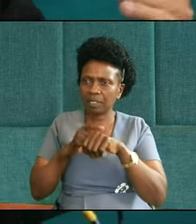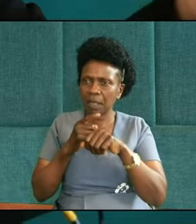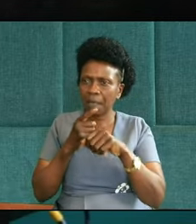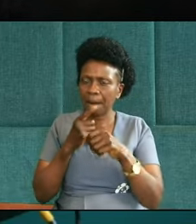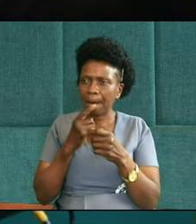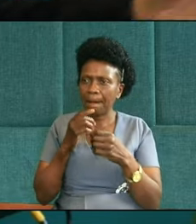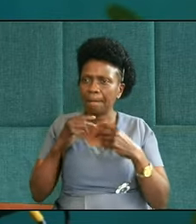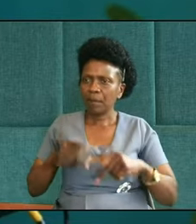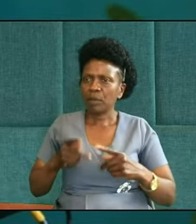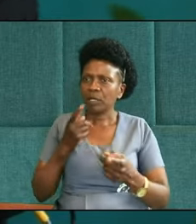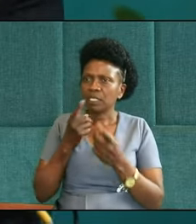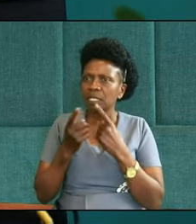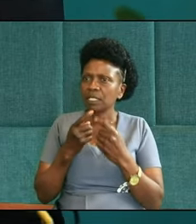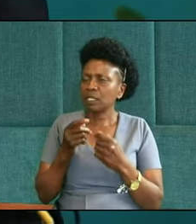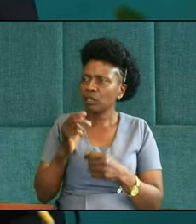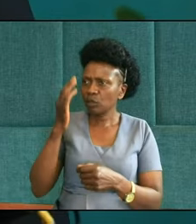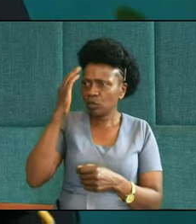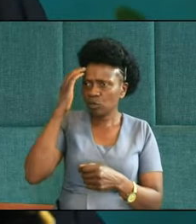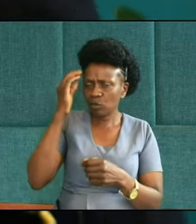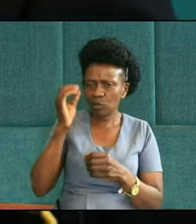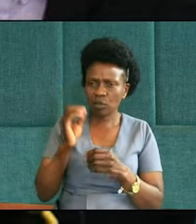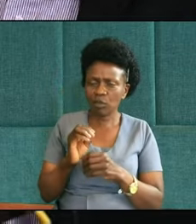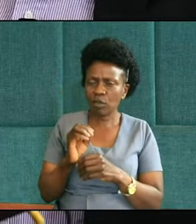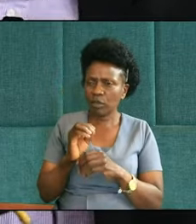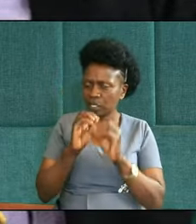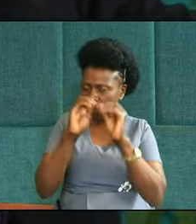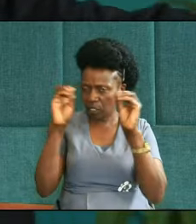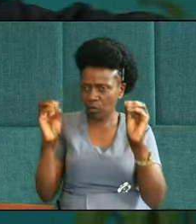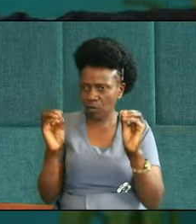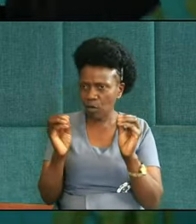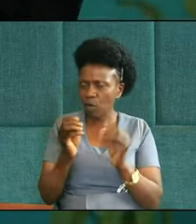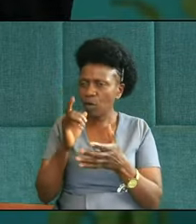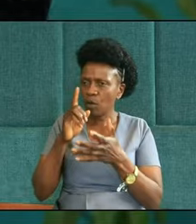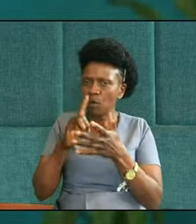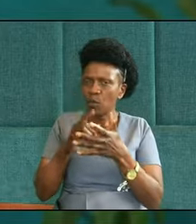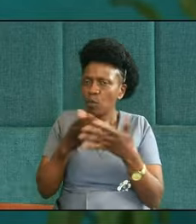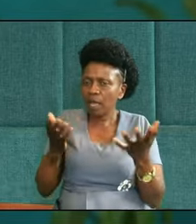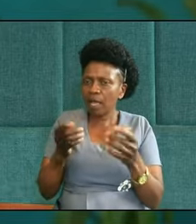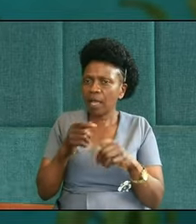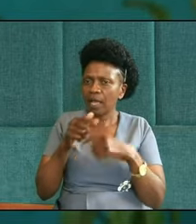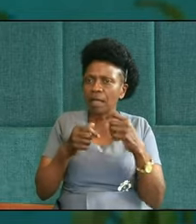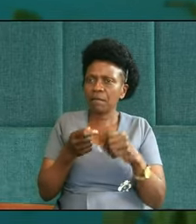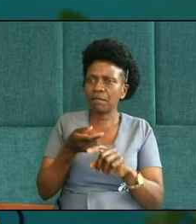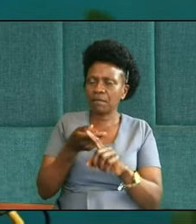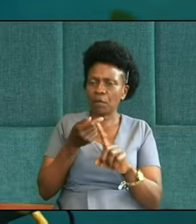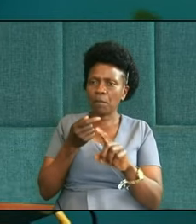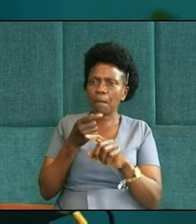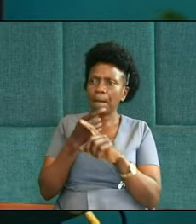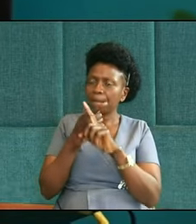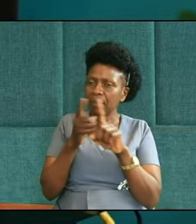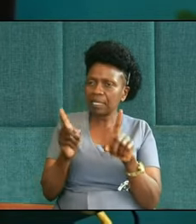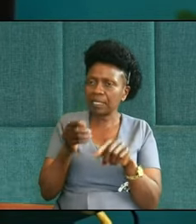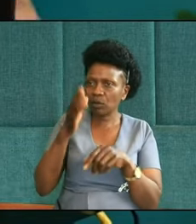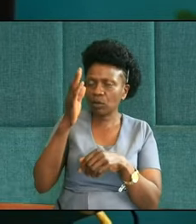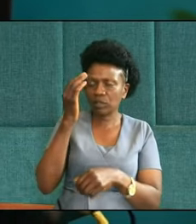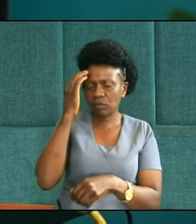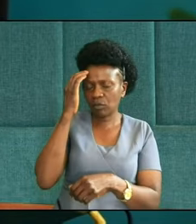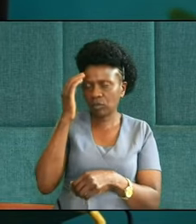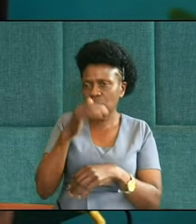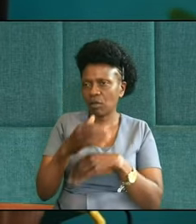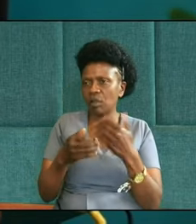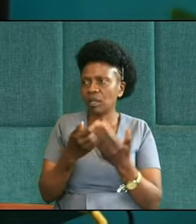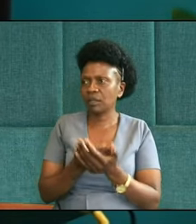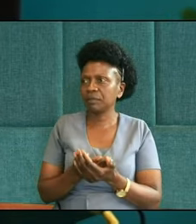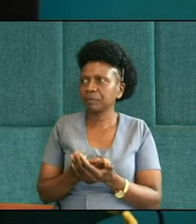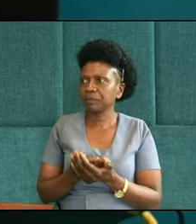you don't know my home life. You don't know my background. You don't know where I've come from. Hold on. God knows. And that's why I love